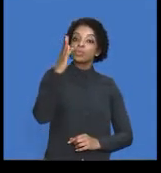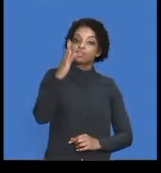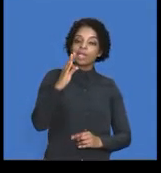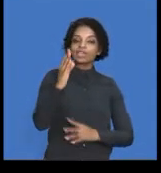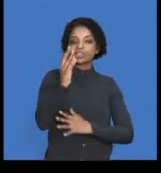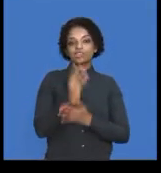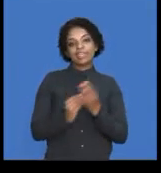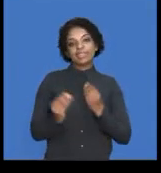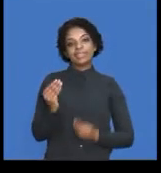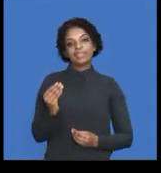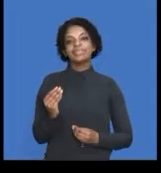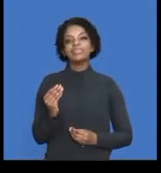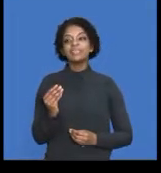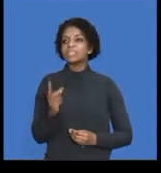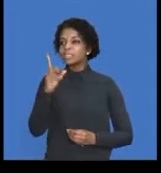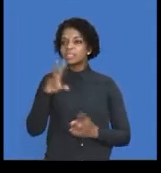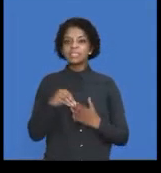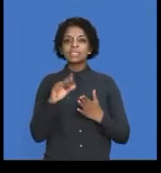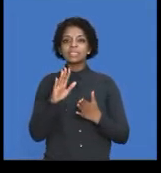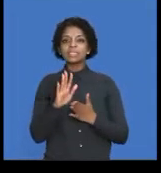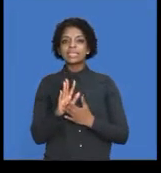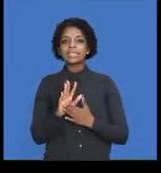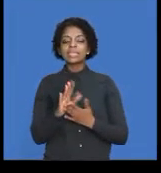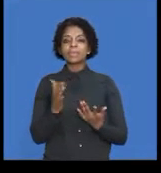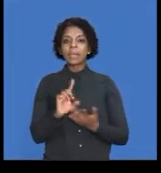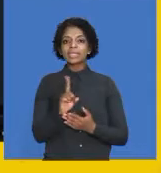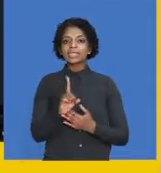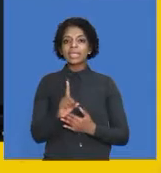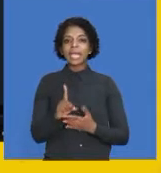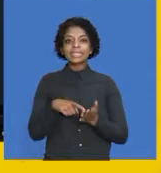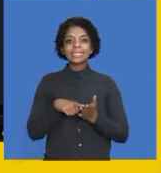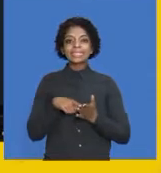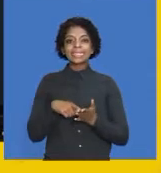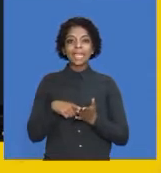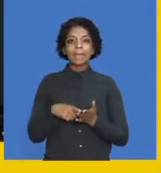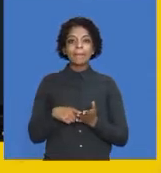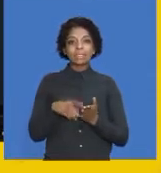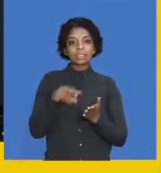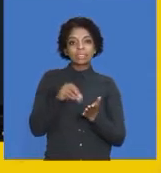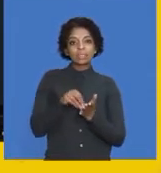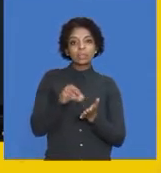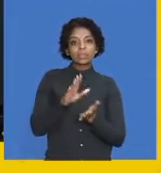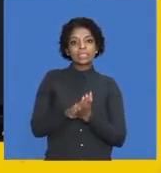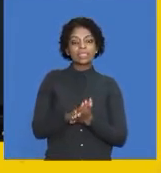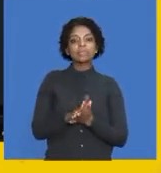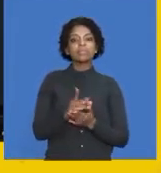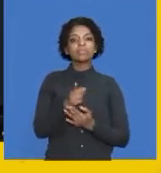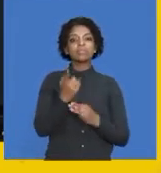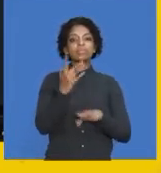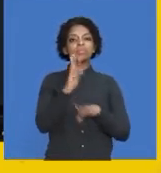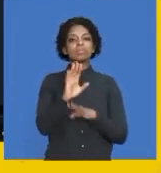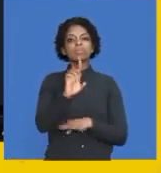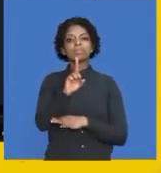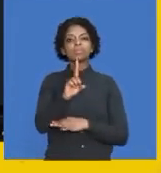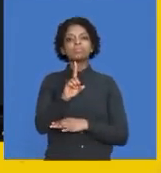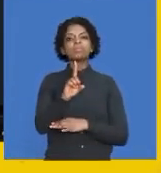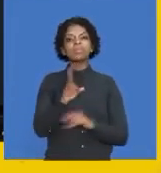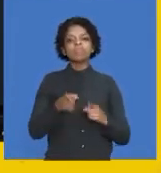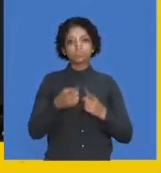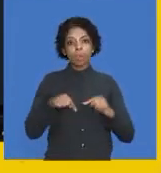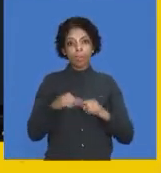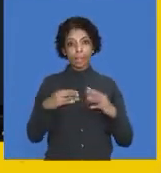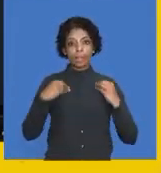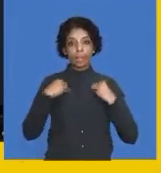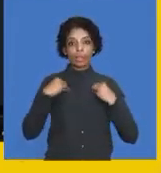These were recorded as a debit note. In other words, our records show that we sent goods